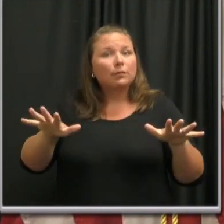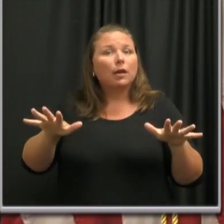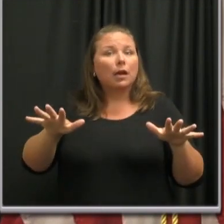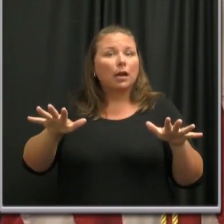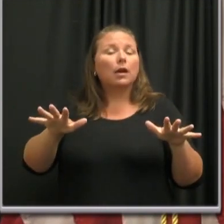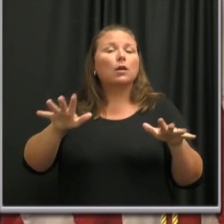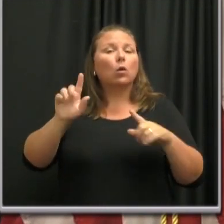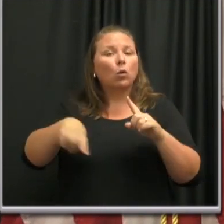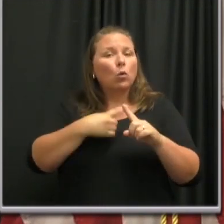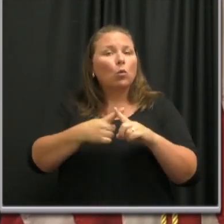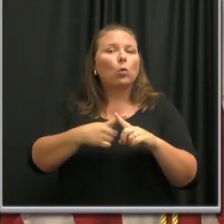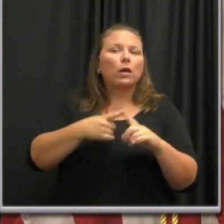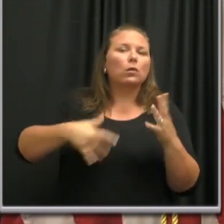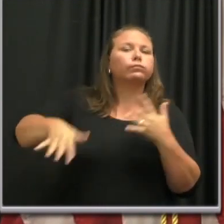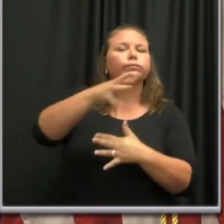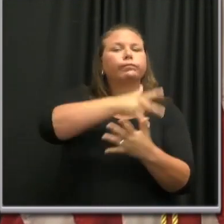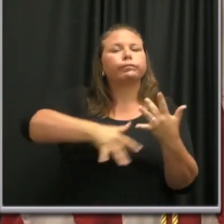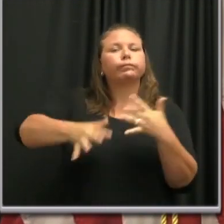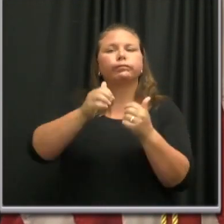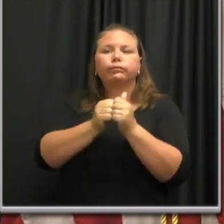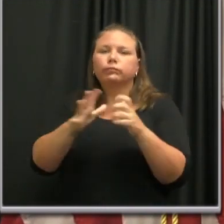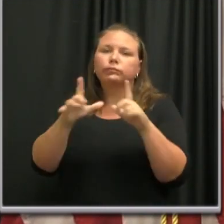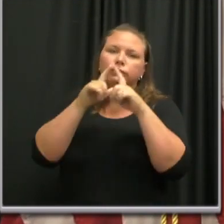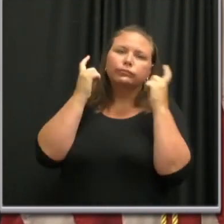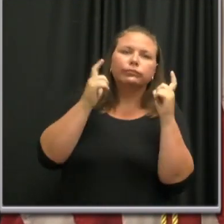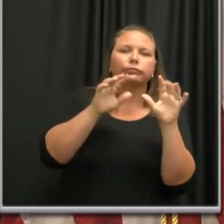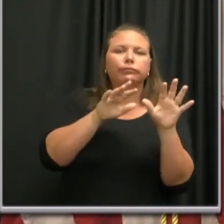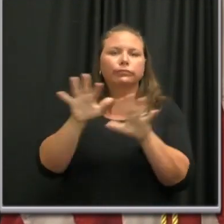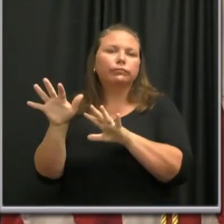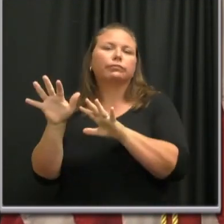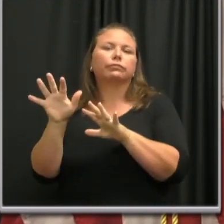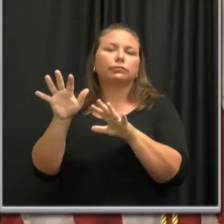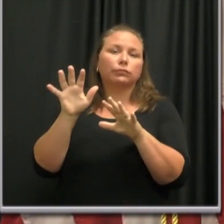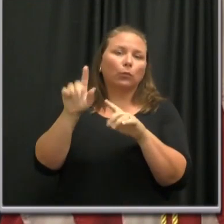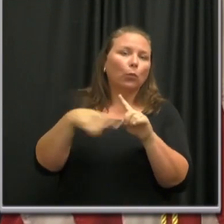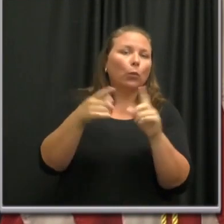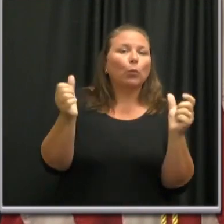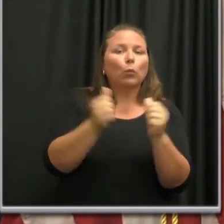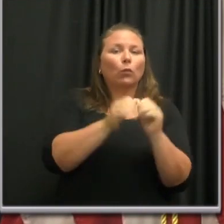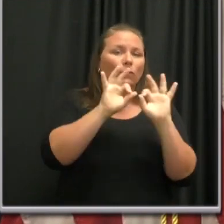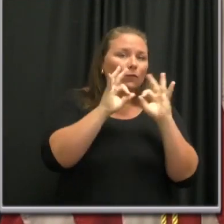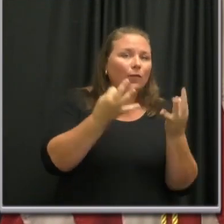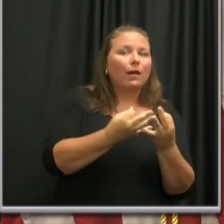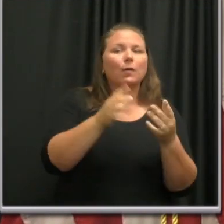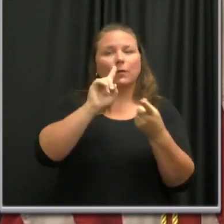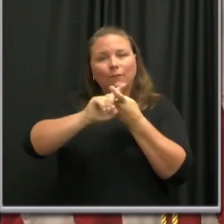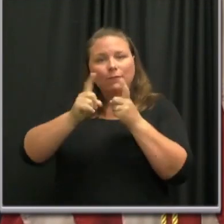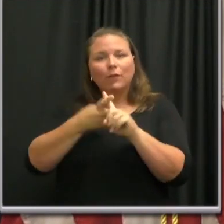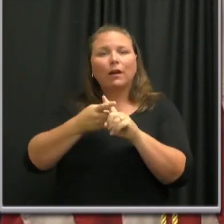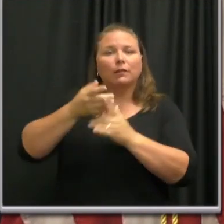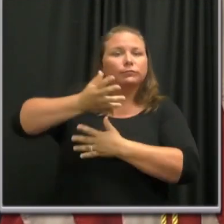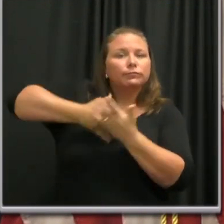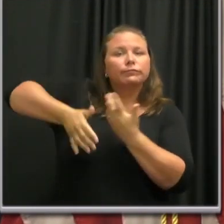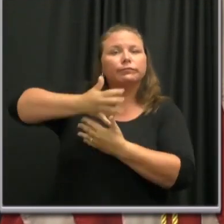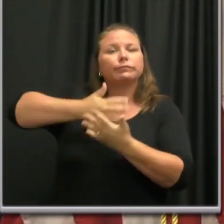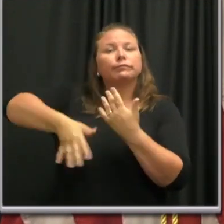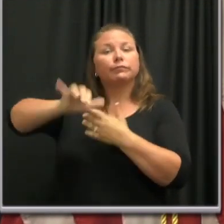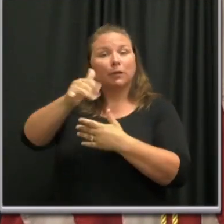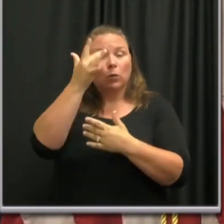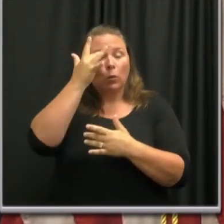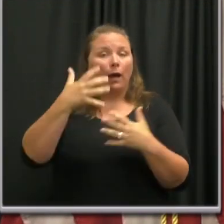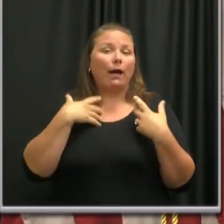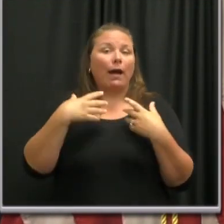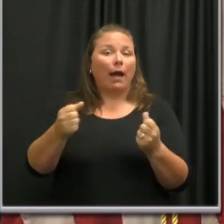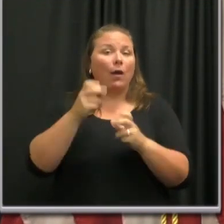relaxed and unguarded interactions with close acquaintances, family and friends in close group interactions, which is why health